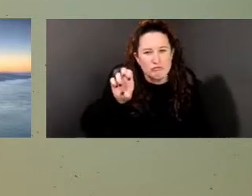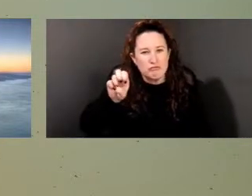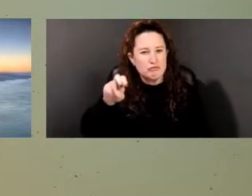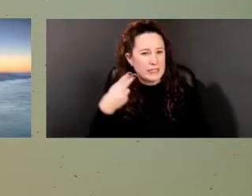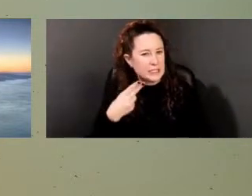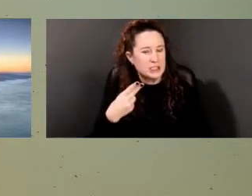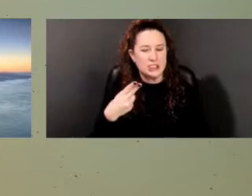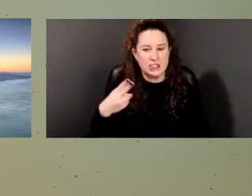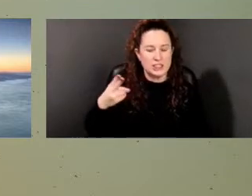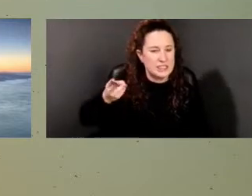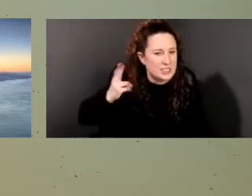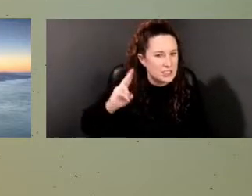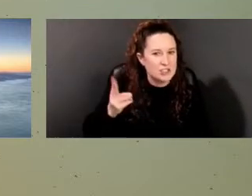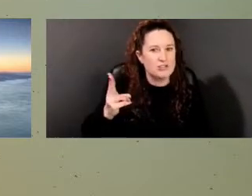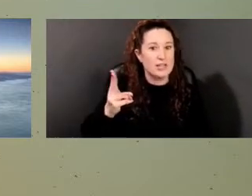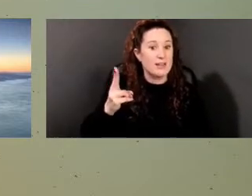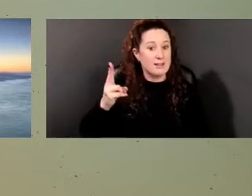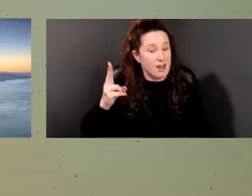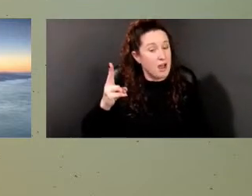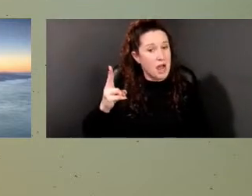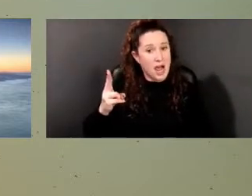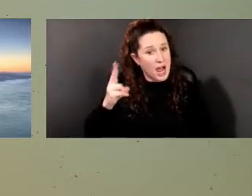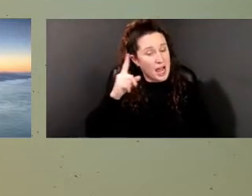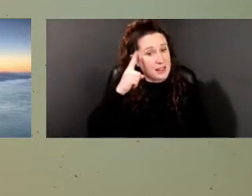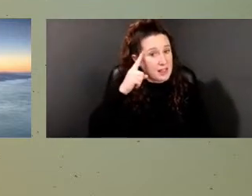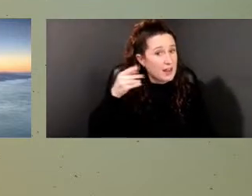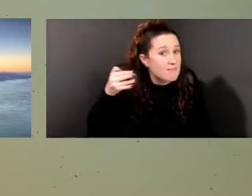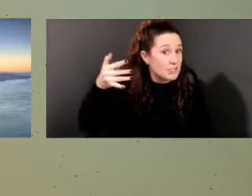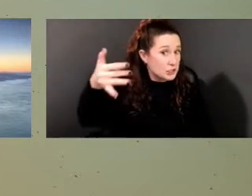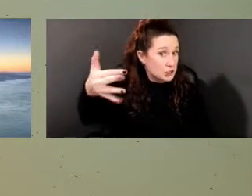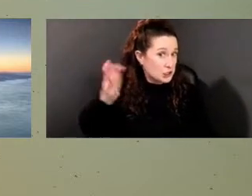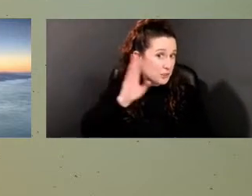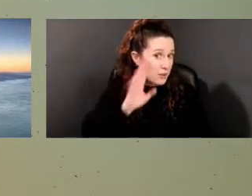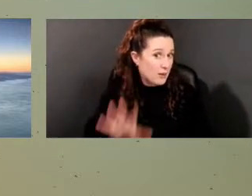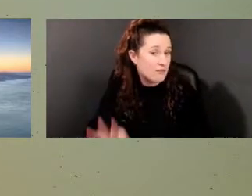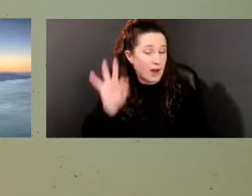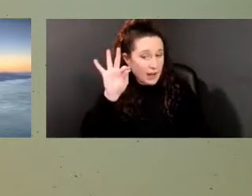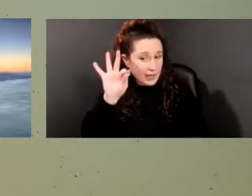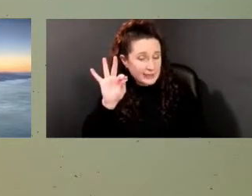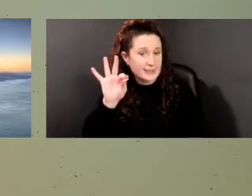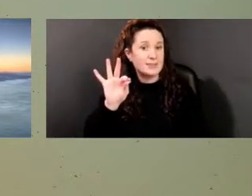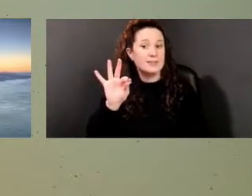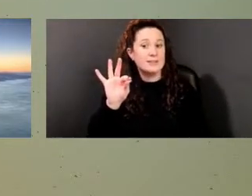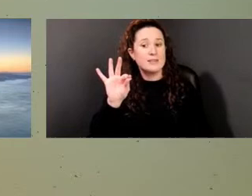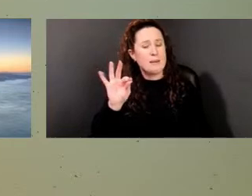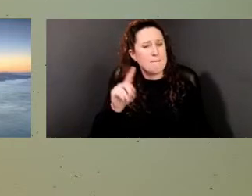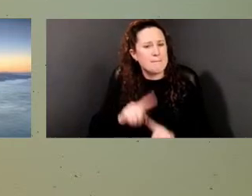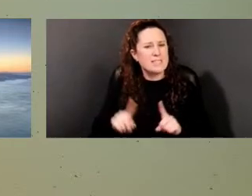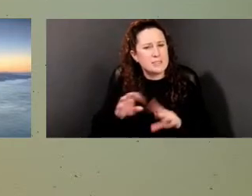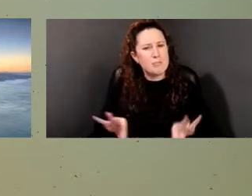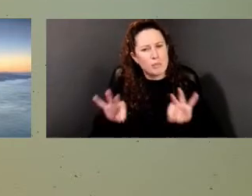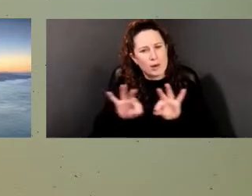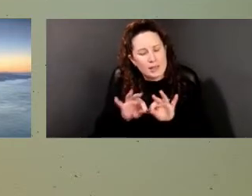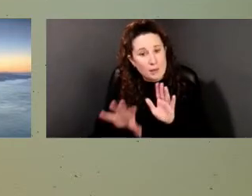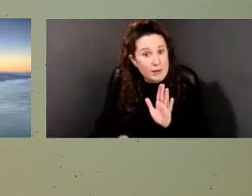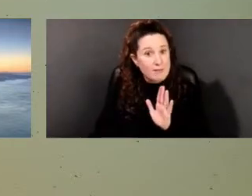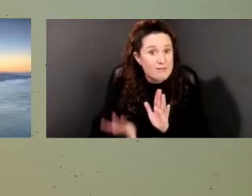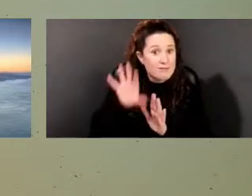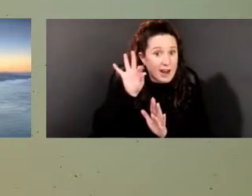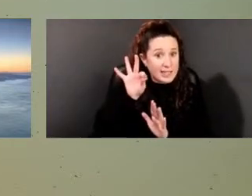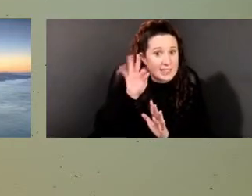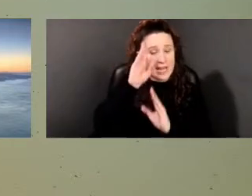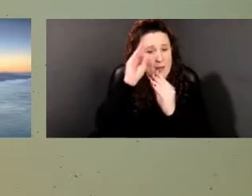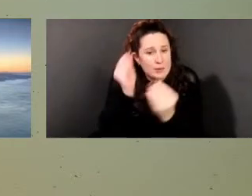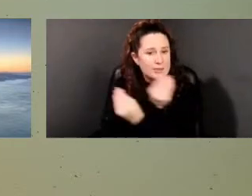eventually be discovered and needs to be told and put into, into the history books.